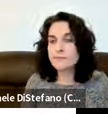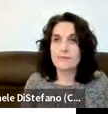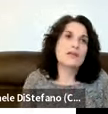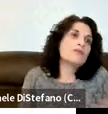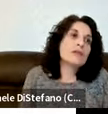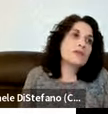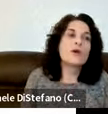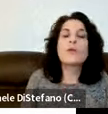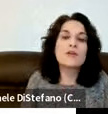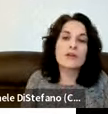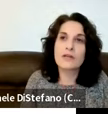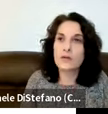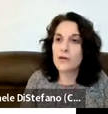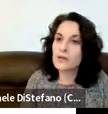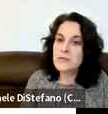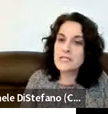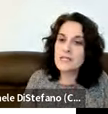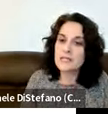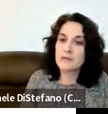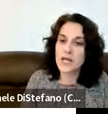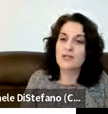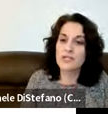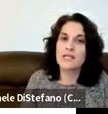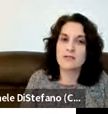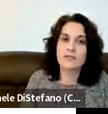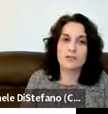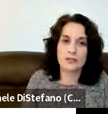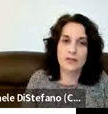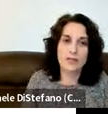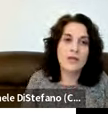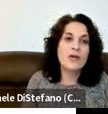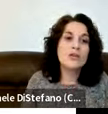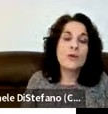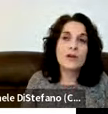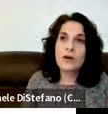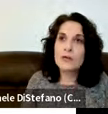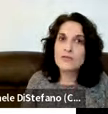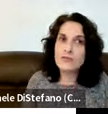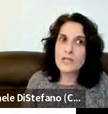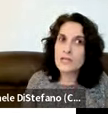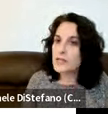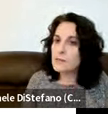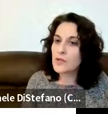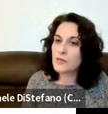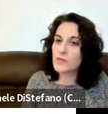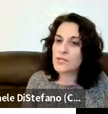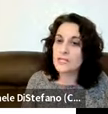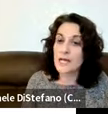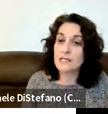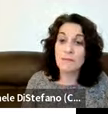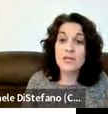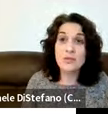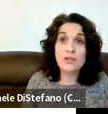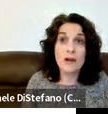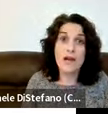candidate how do you really know what you're hearing and what you're missing unless someone actually tests your hearing you want to always read the label and the warning